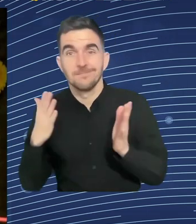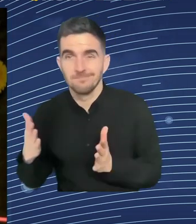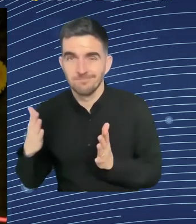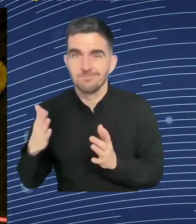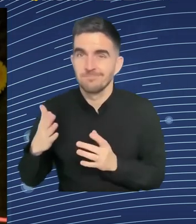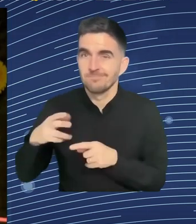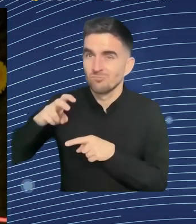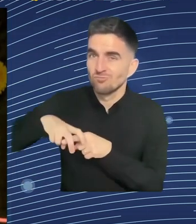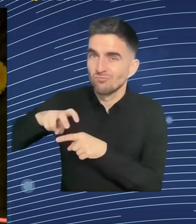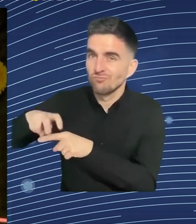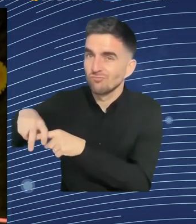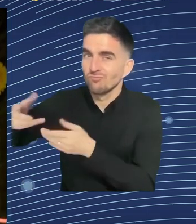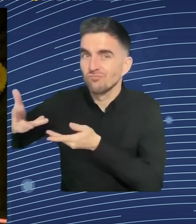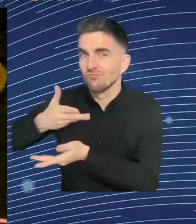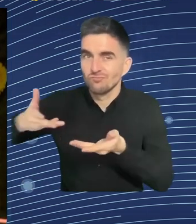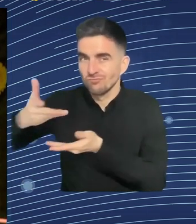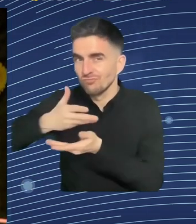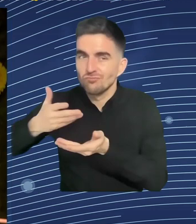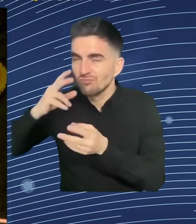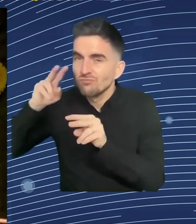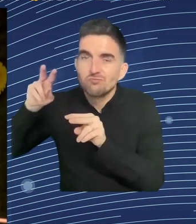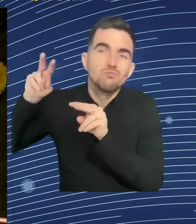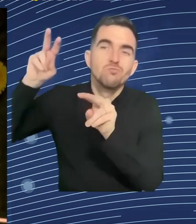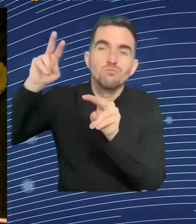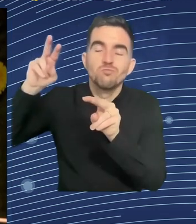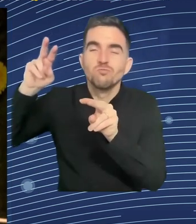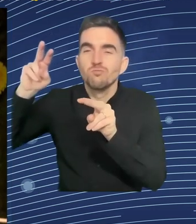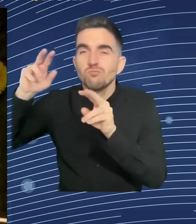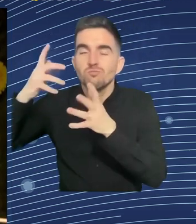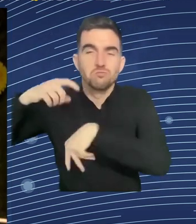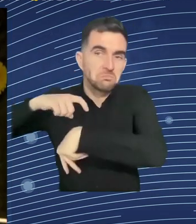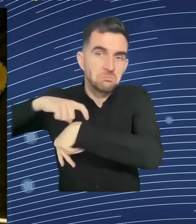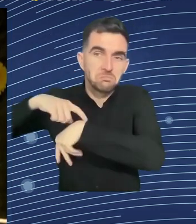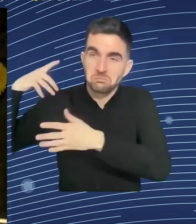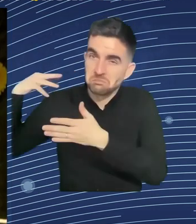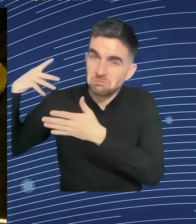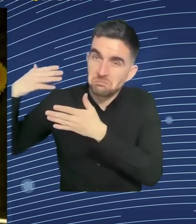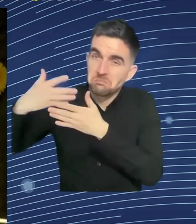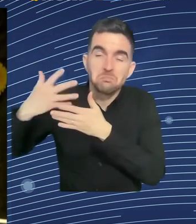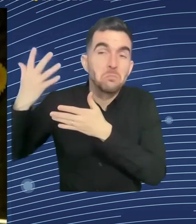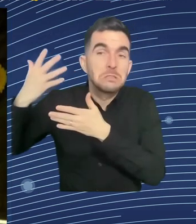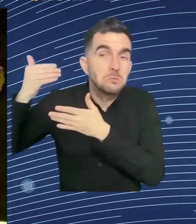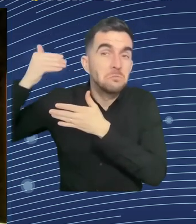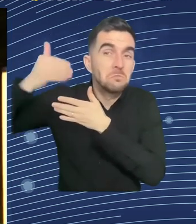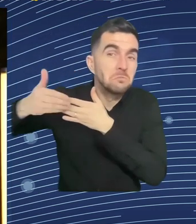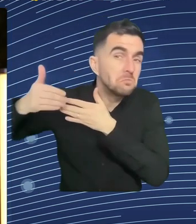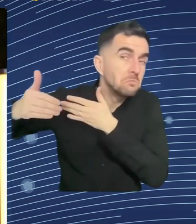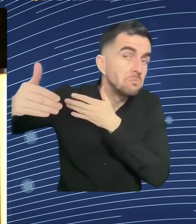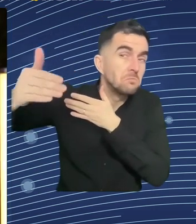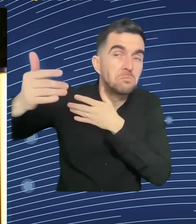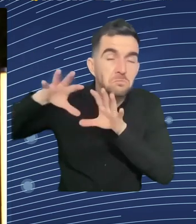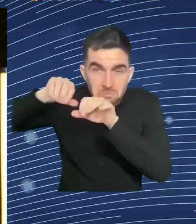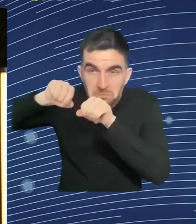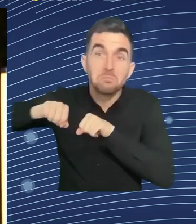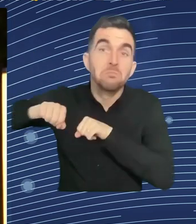on AI, of course, in particular in the field of work. May I please ask our panelists to come to the stage and take their